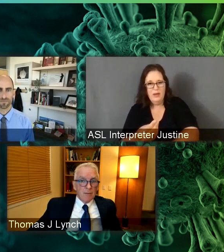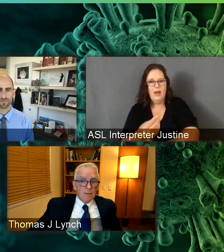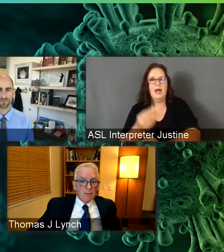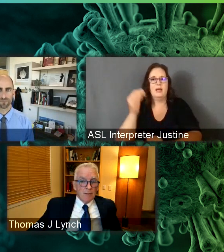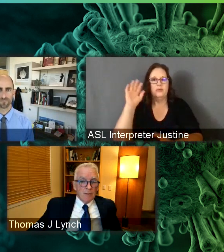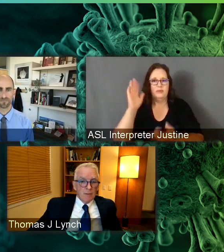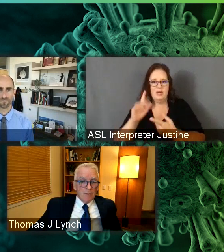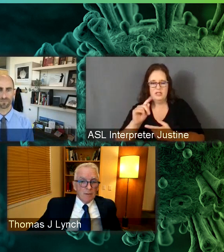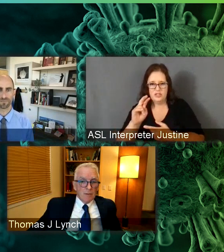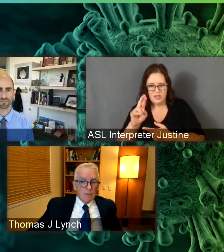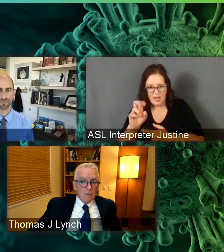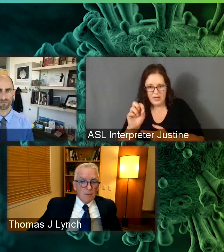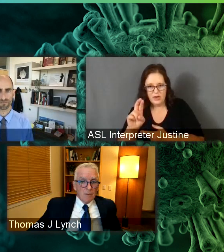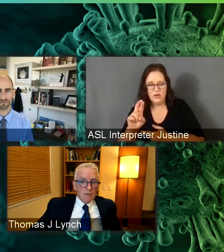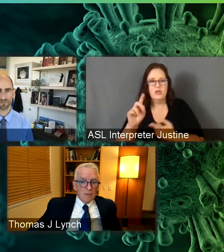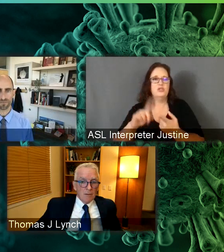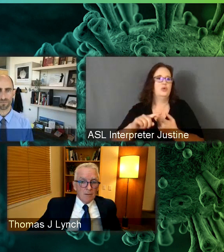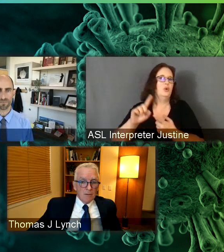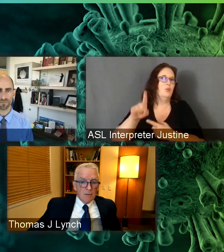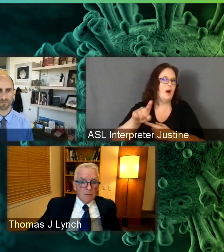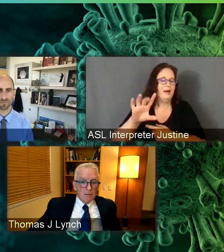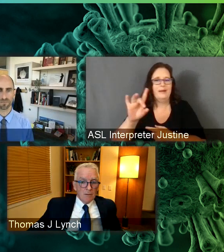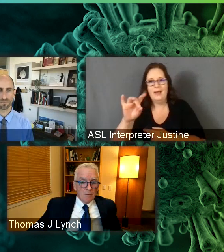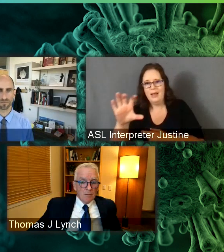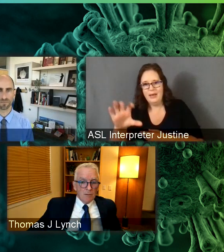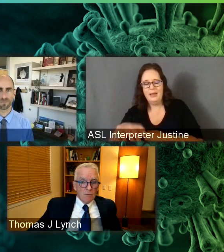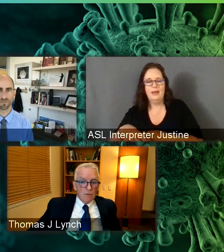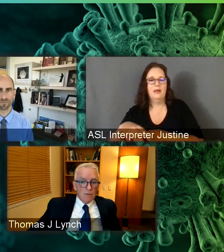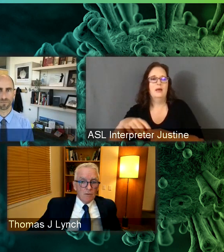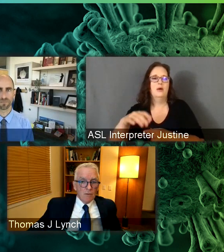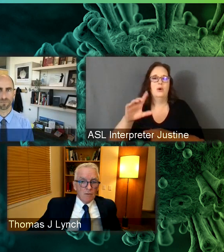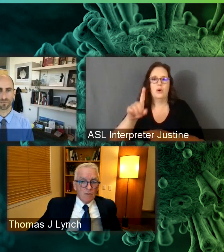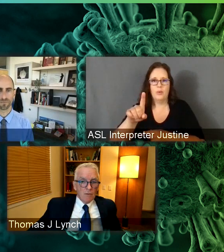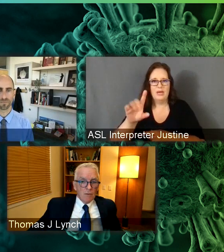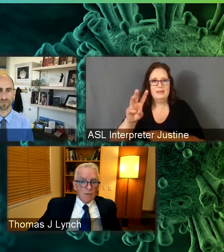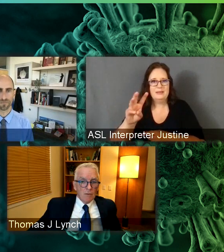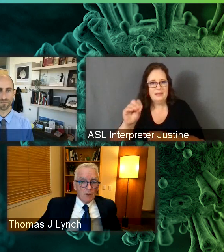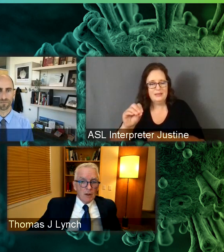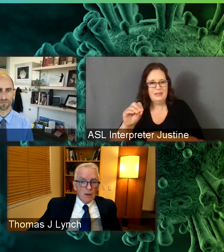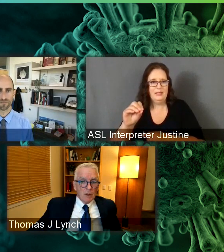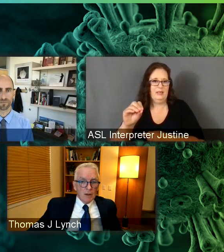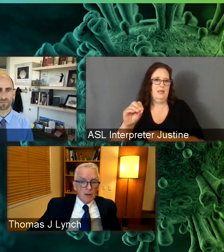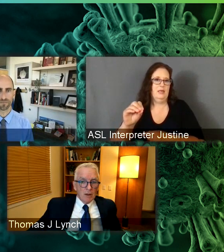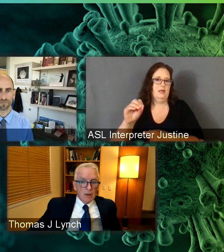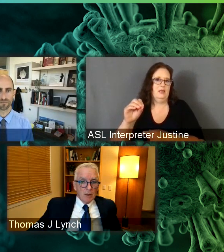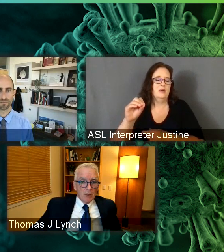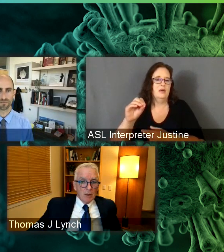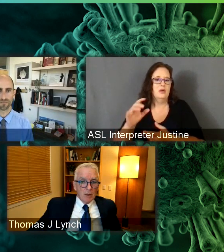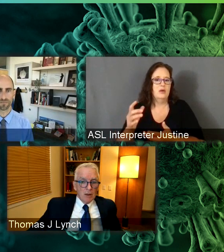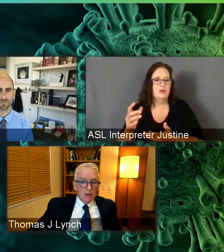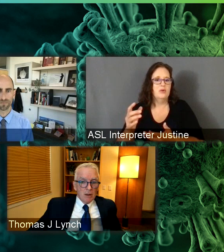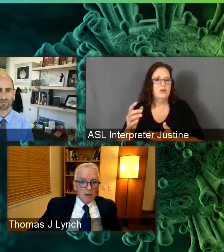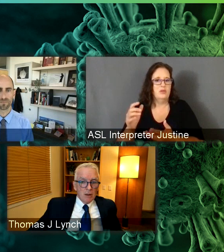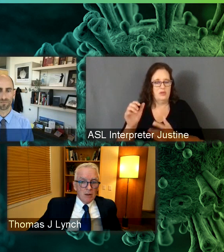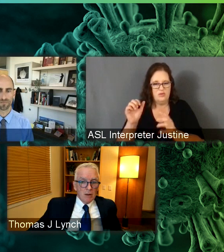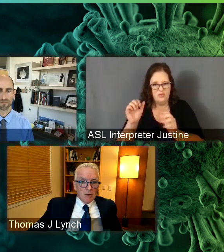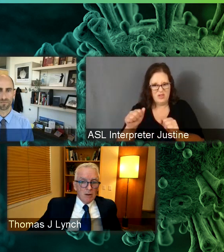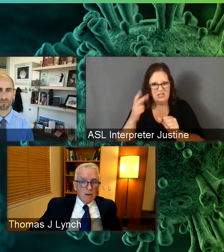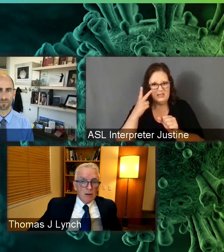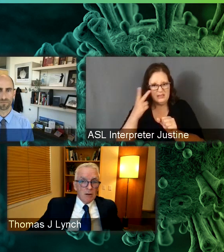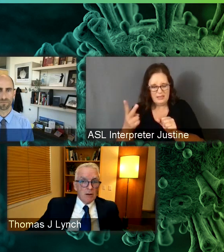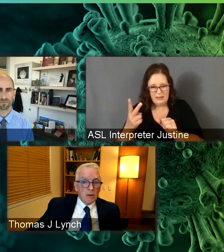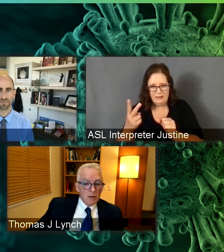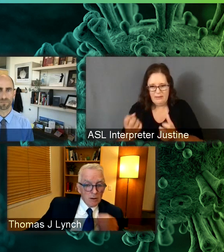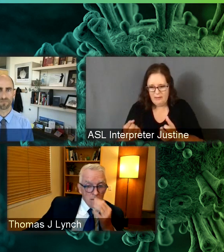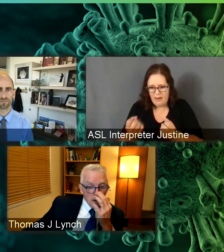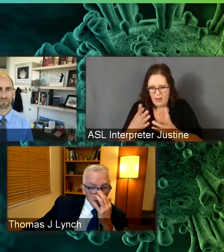80 concentration, 1 to 160 concentration, and you see how well do the antibodies in that sera stop or kill virus if you kind of put